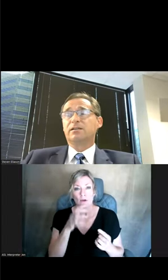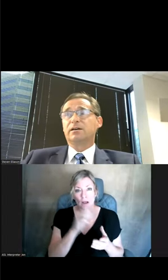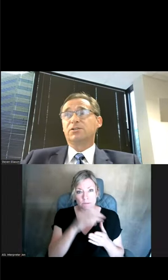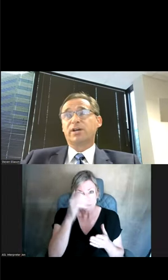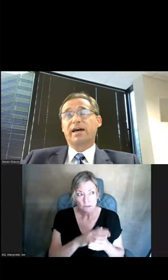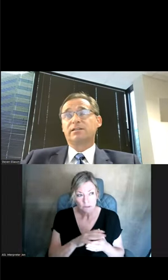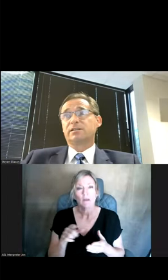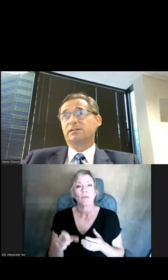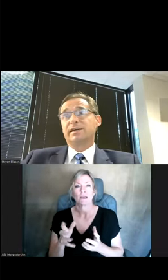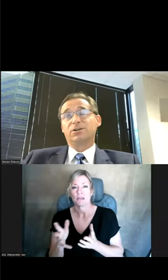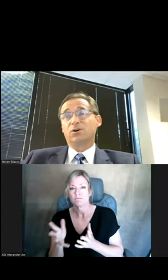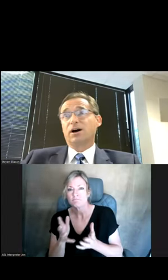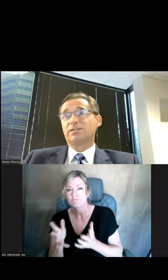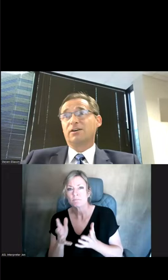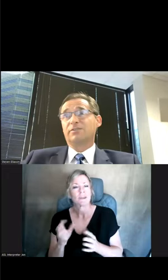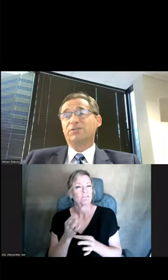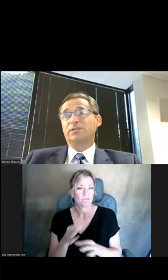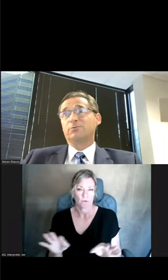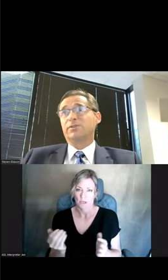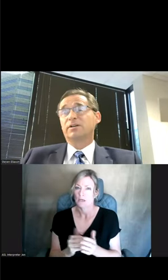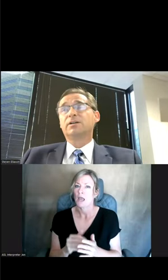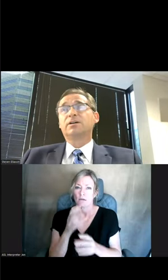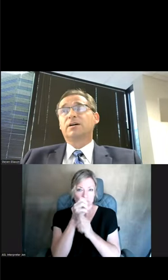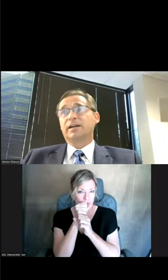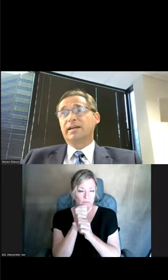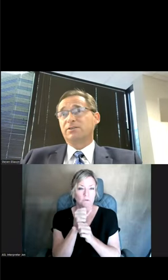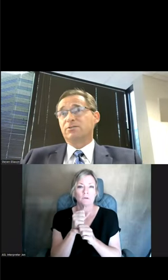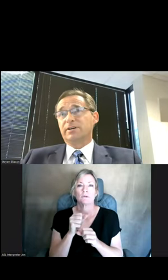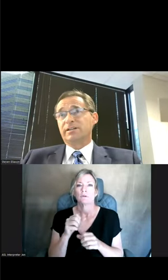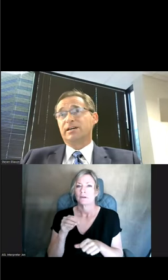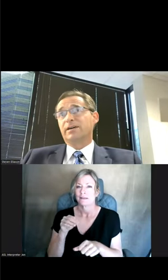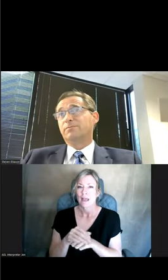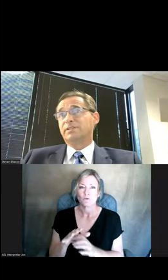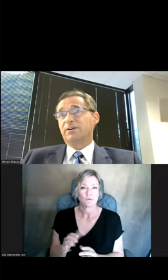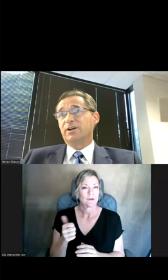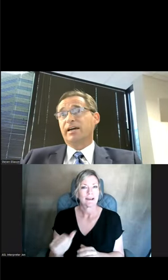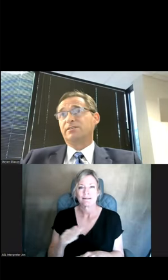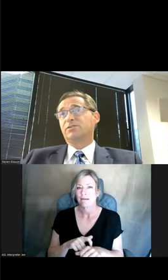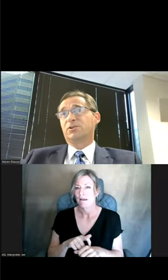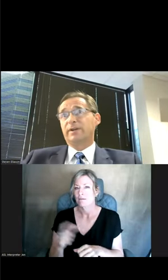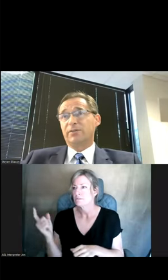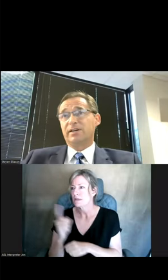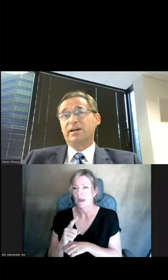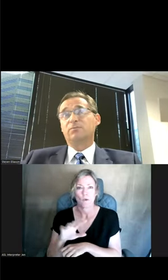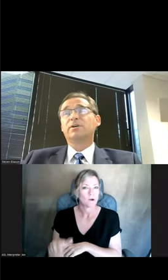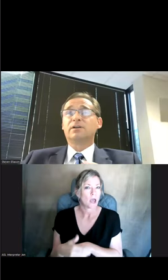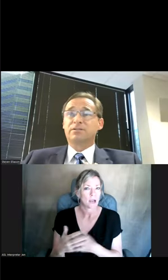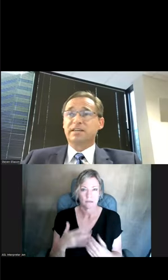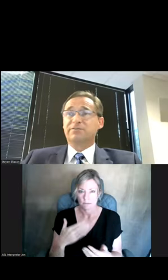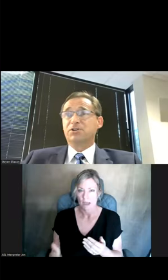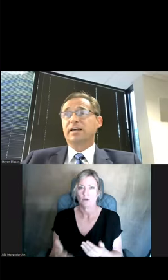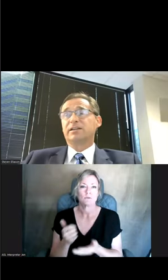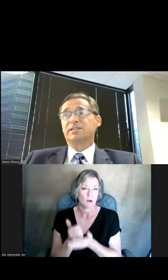can chat, again, at no cost, confidentially with a counselor anytime, day or night, to determine how they can help.